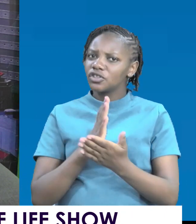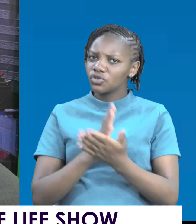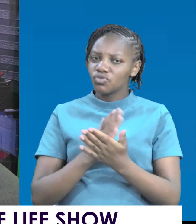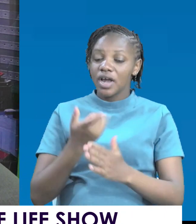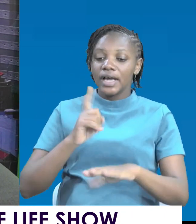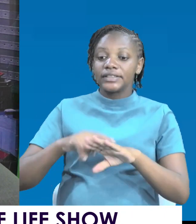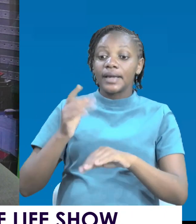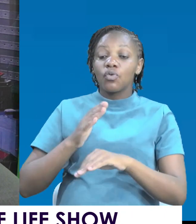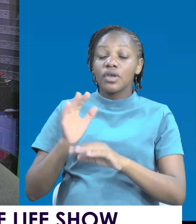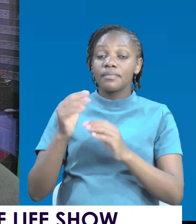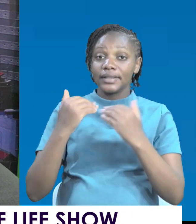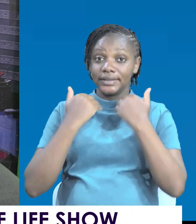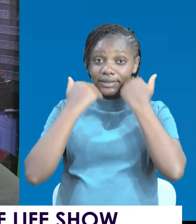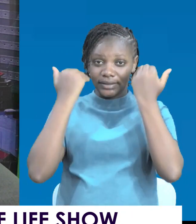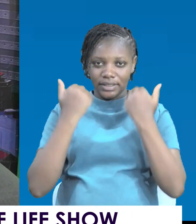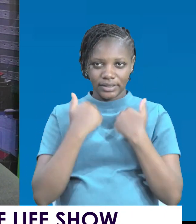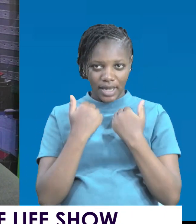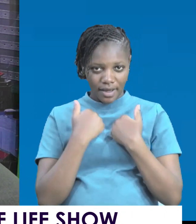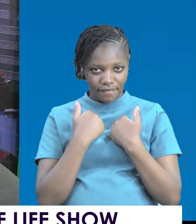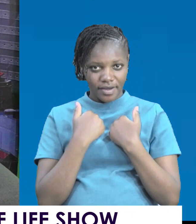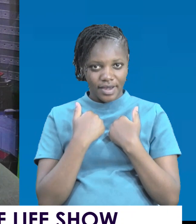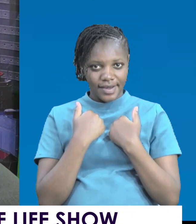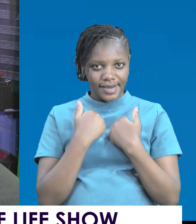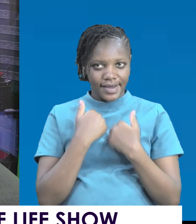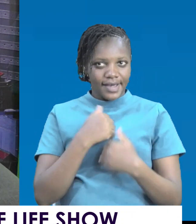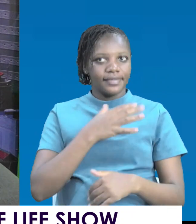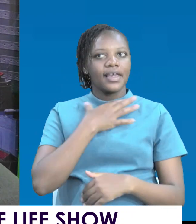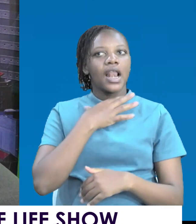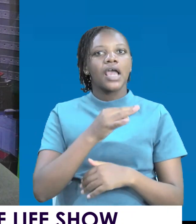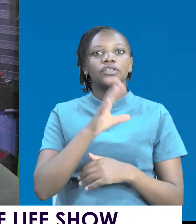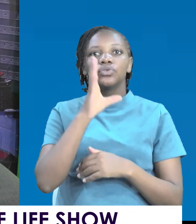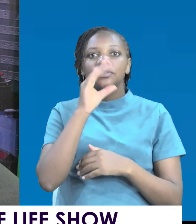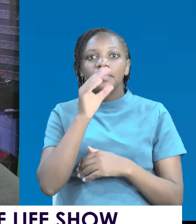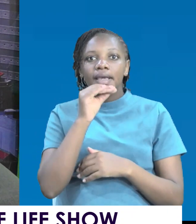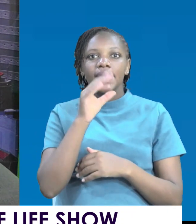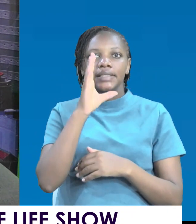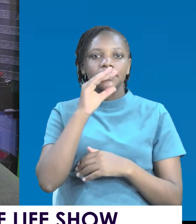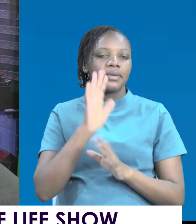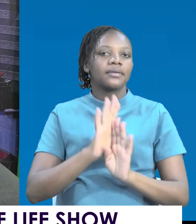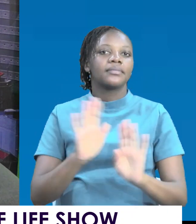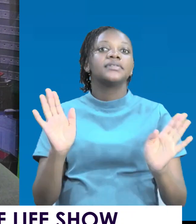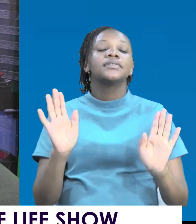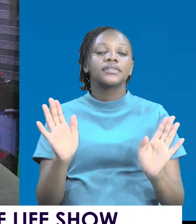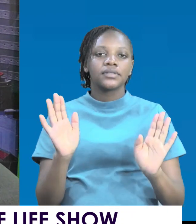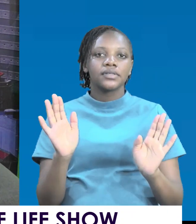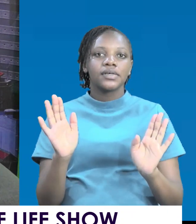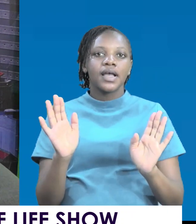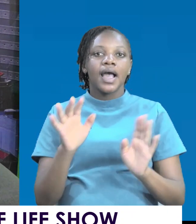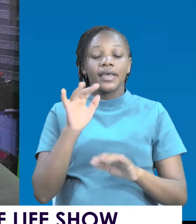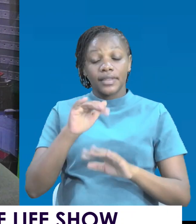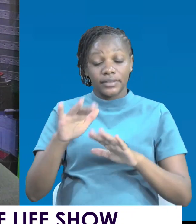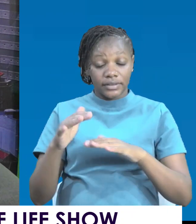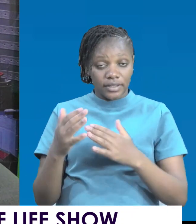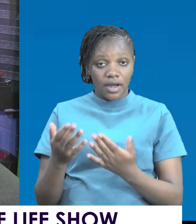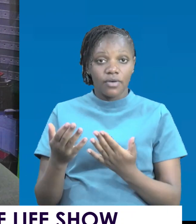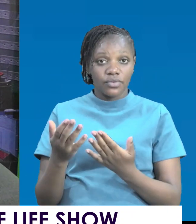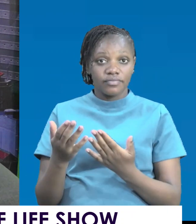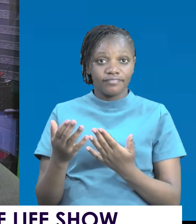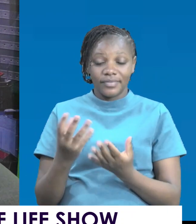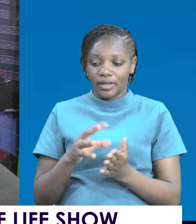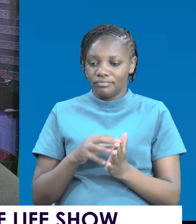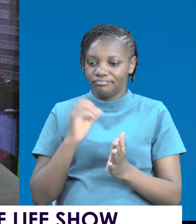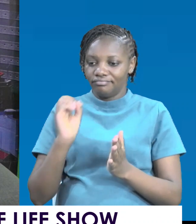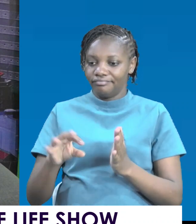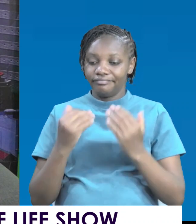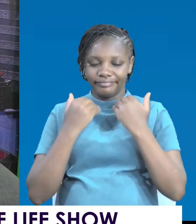When women are stressed, they like to talk and to talk and to talk and to talk. That is how they ease off. That is how